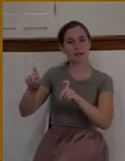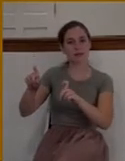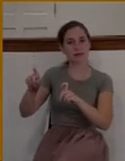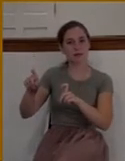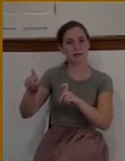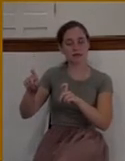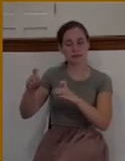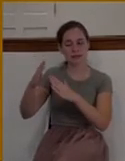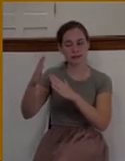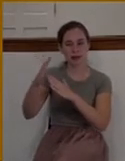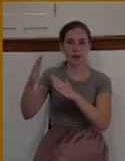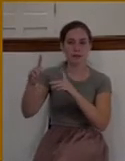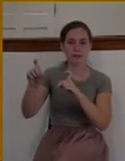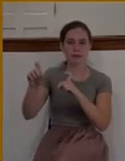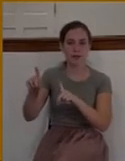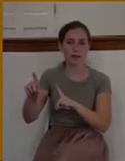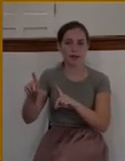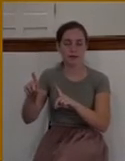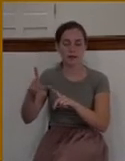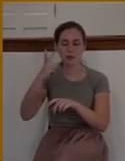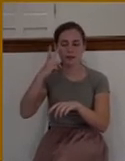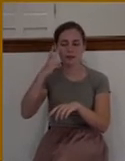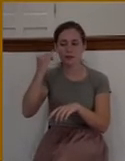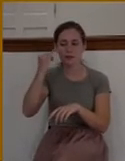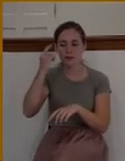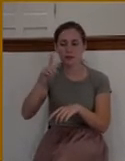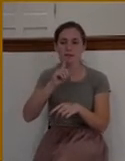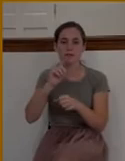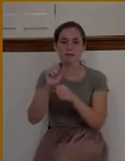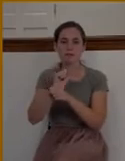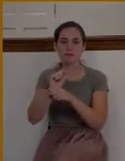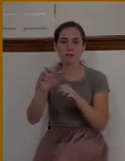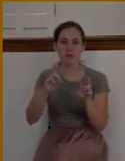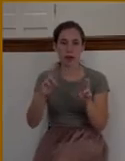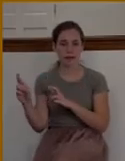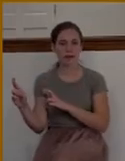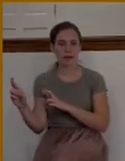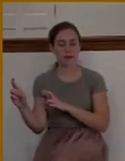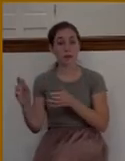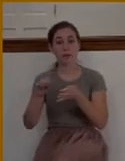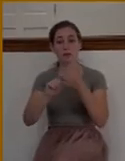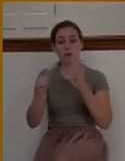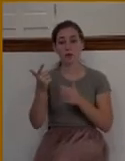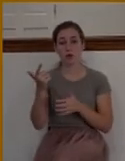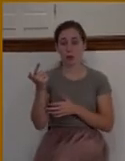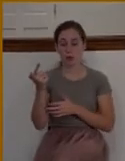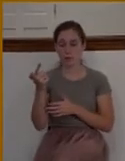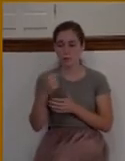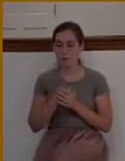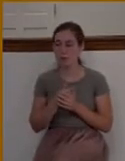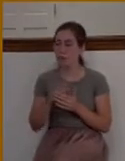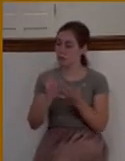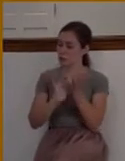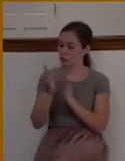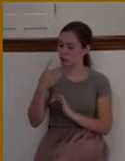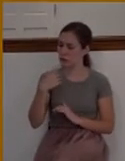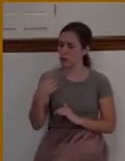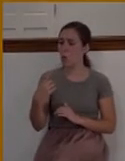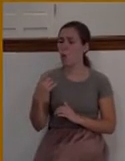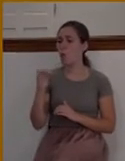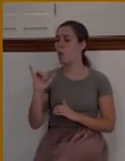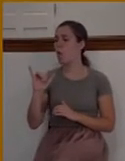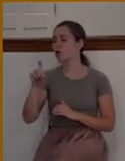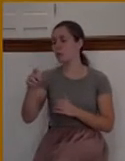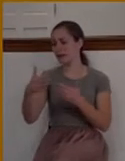ready. And he said in verse 21, then, okay, this should be easy for you. This is what you lack. Go your